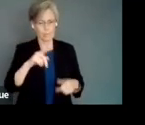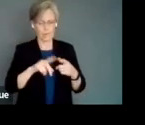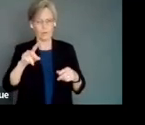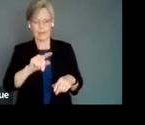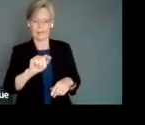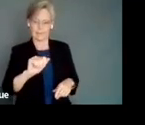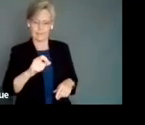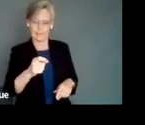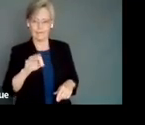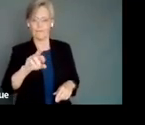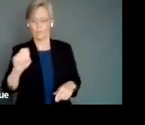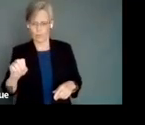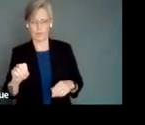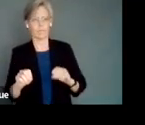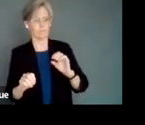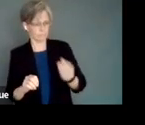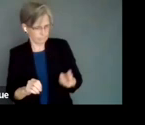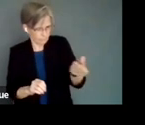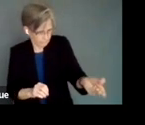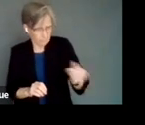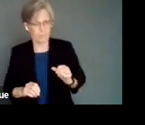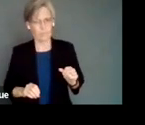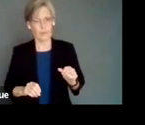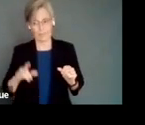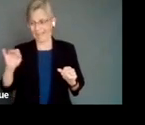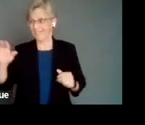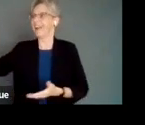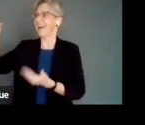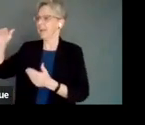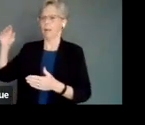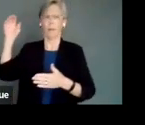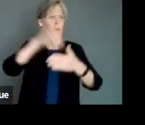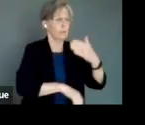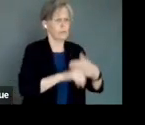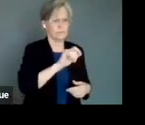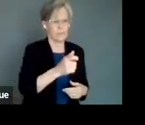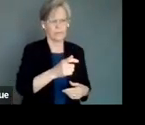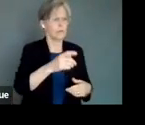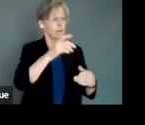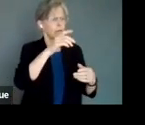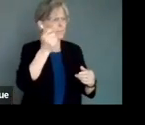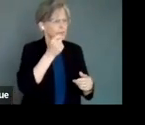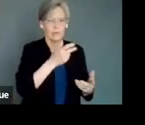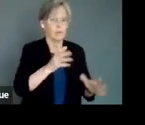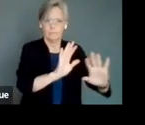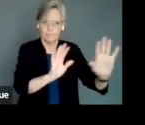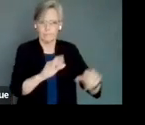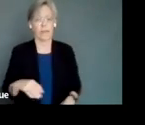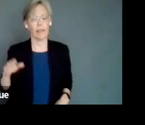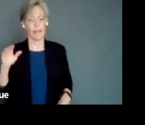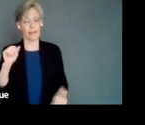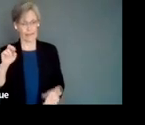free disbursements. Because that's creating a huge barrier right now to accessibility. Okay, so that's care networks.